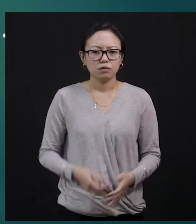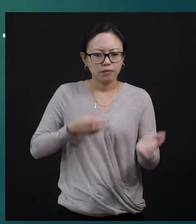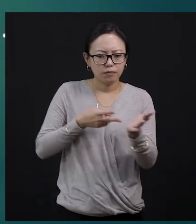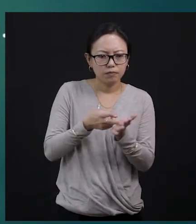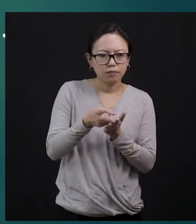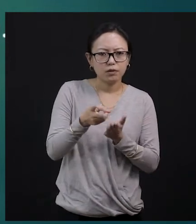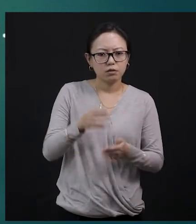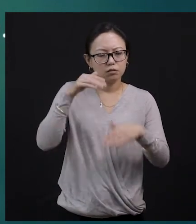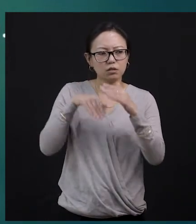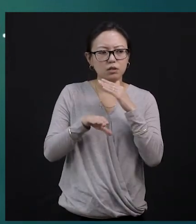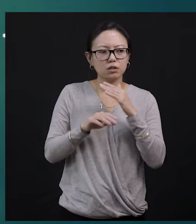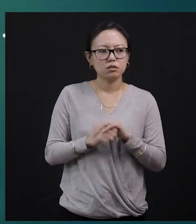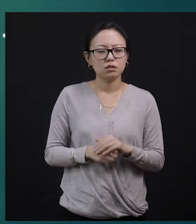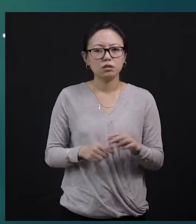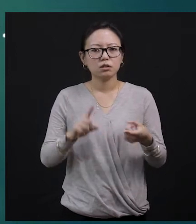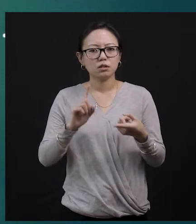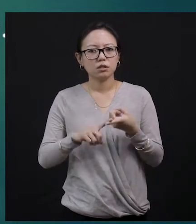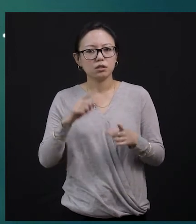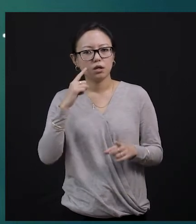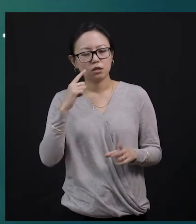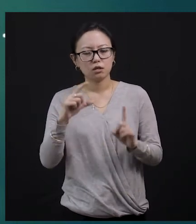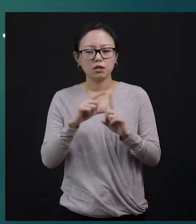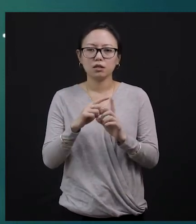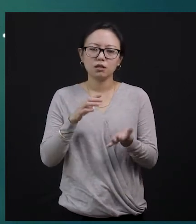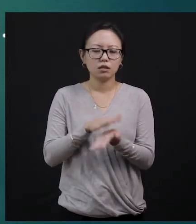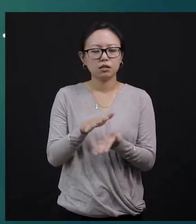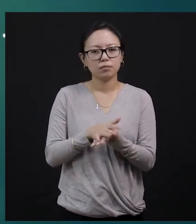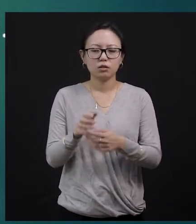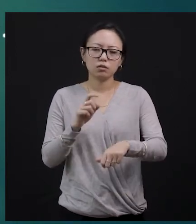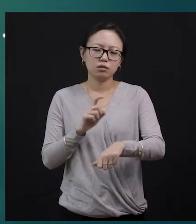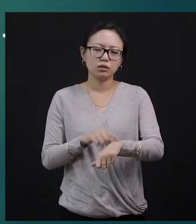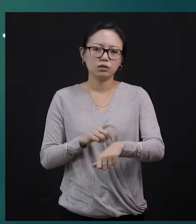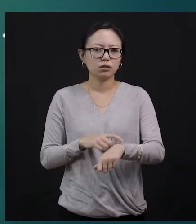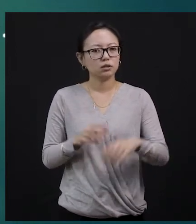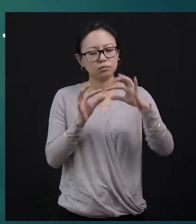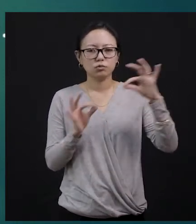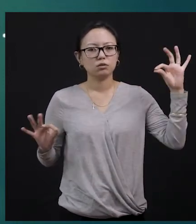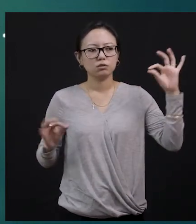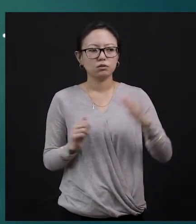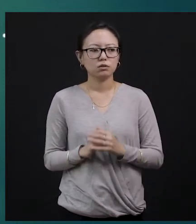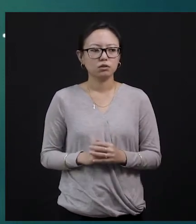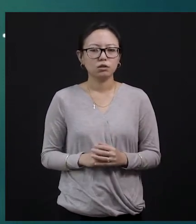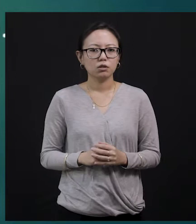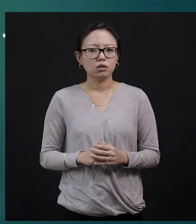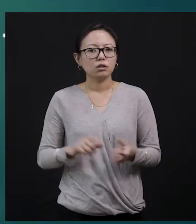It is not in a town. It is just in a village. And during Eid, I told you that the celebration is just for one day, but the